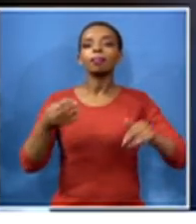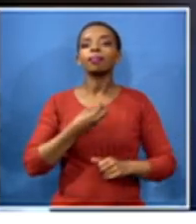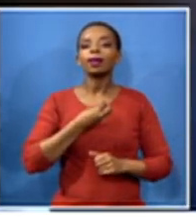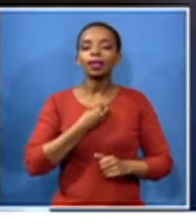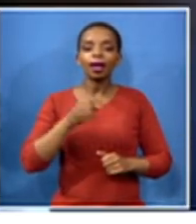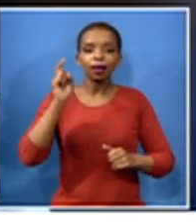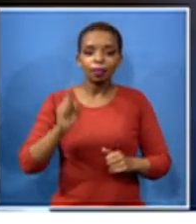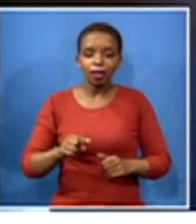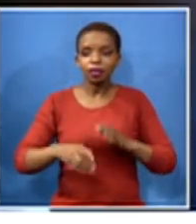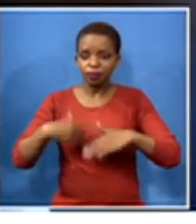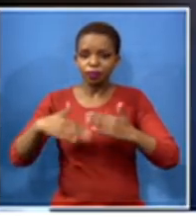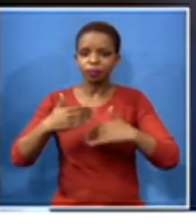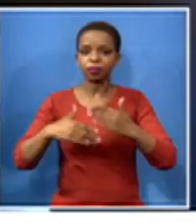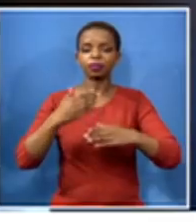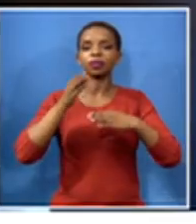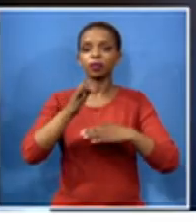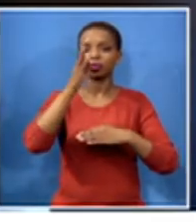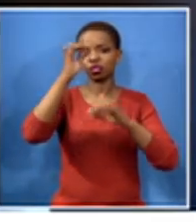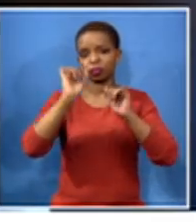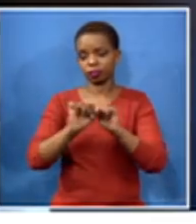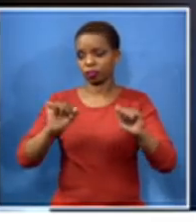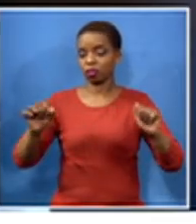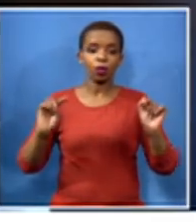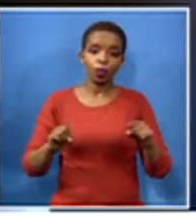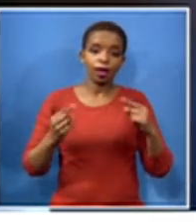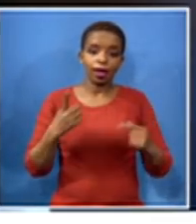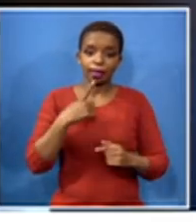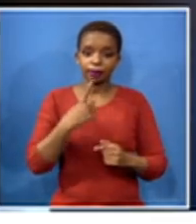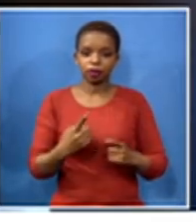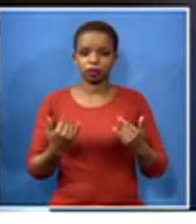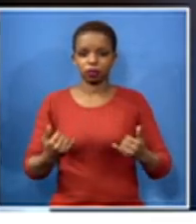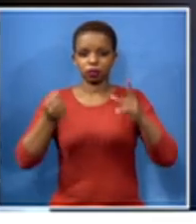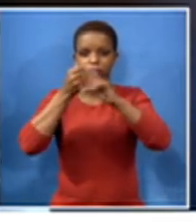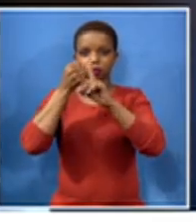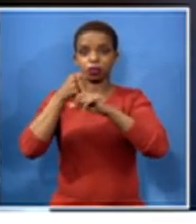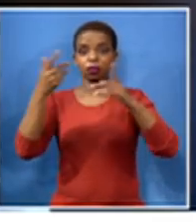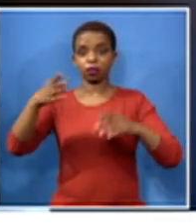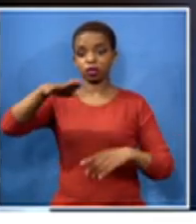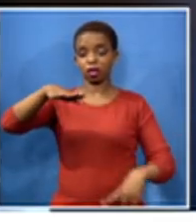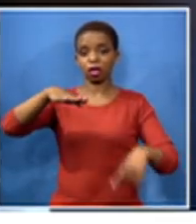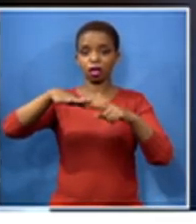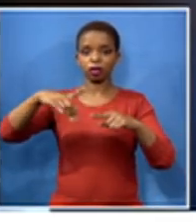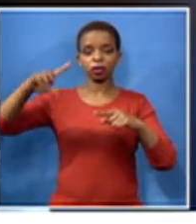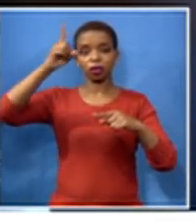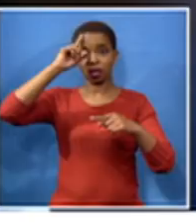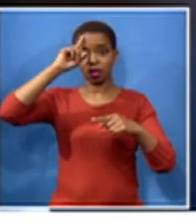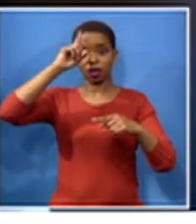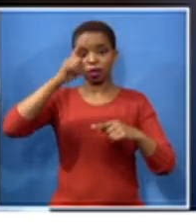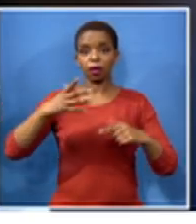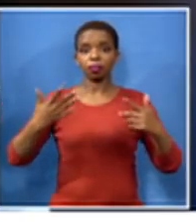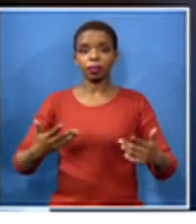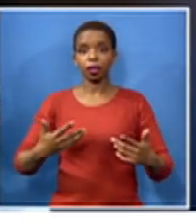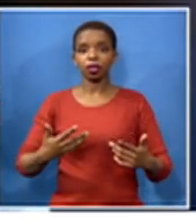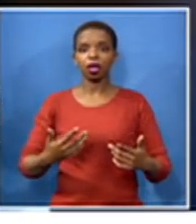we can't see as cause of who are fighting for a a black child or african child to get better education then